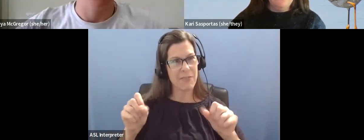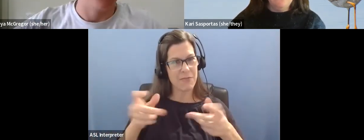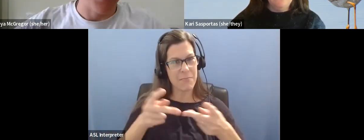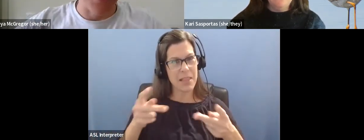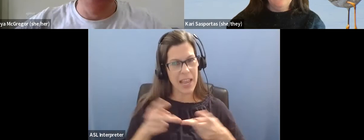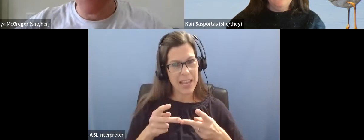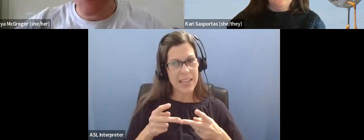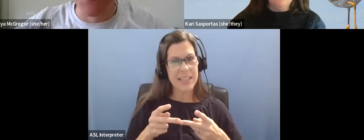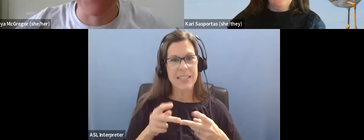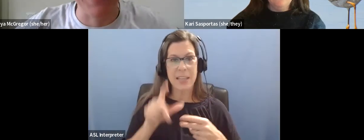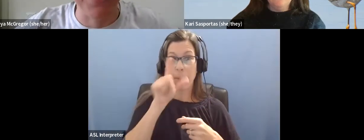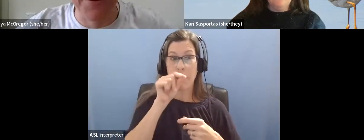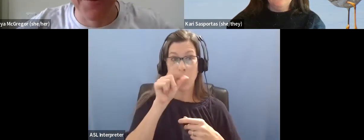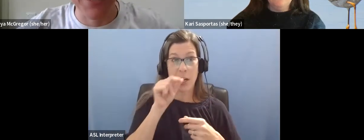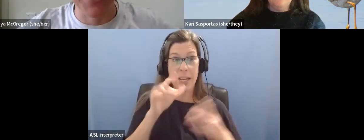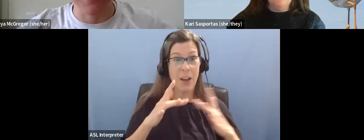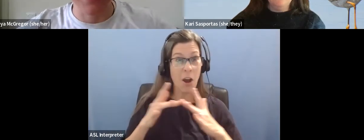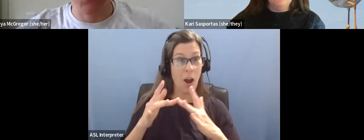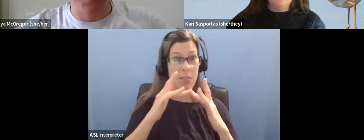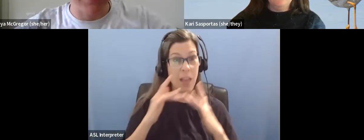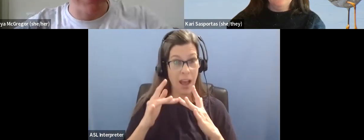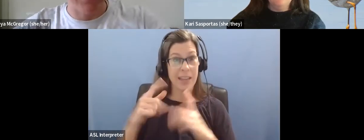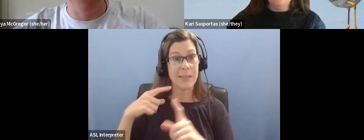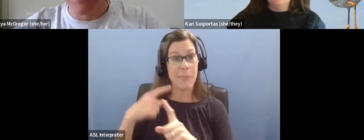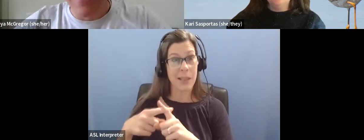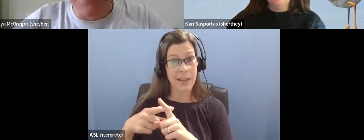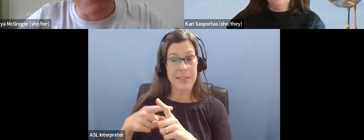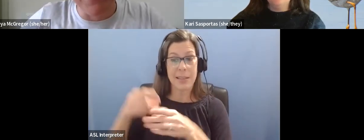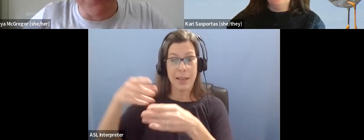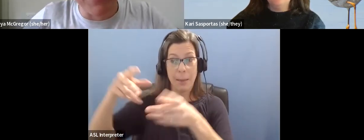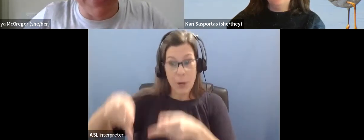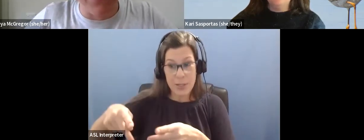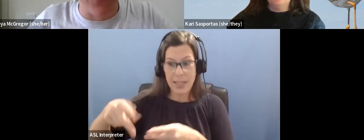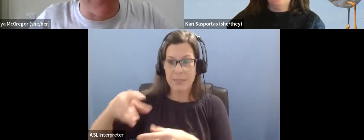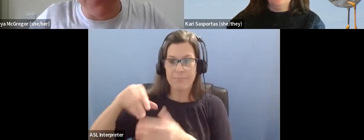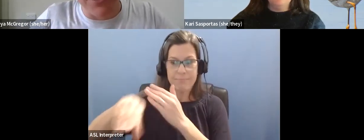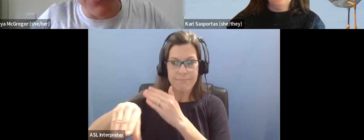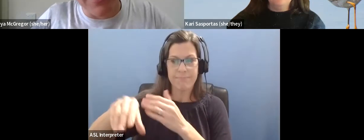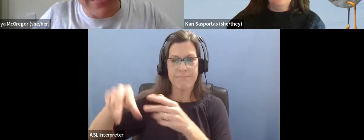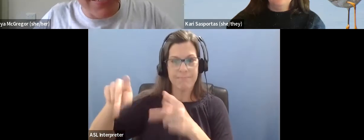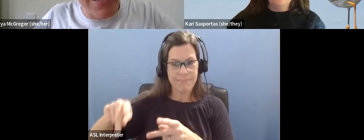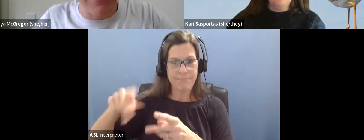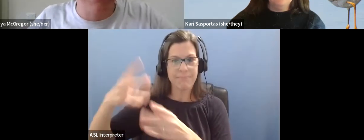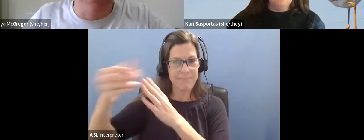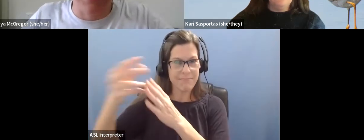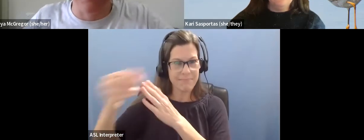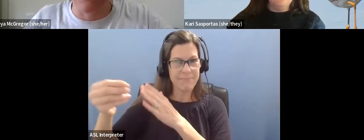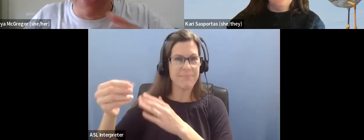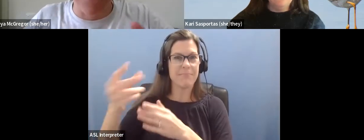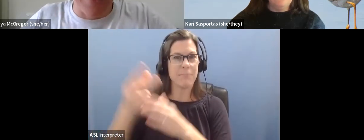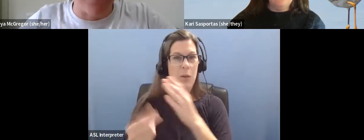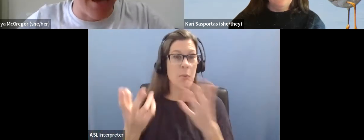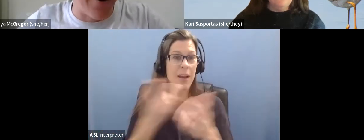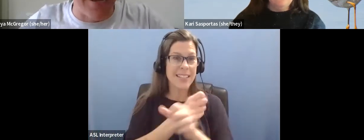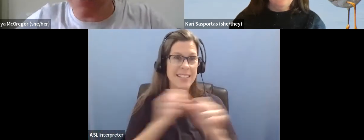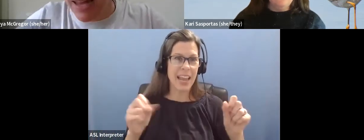It's also a virtual community and we want to make sure that this Zoom is a safe and comfortable space for everyone who's here tonight and